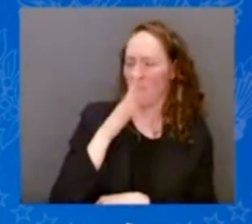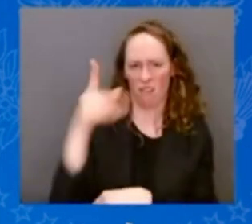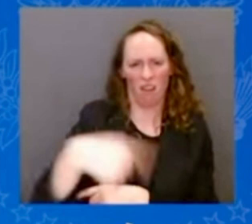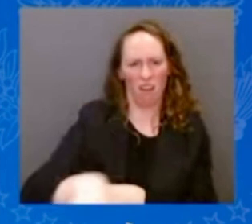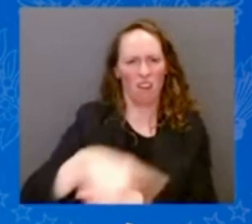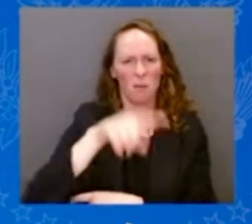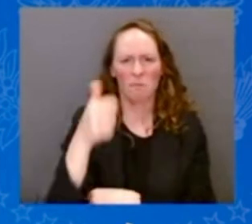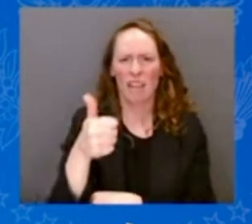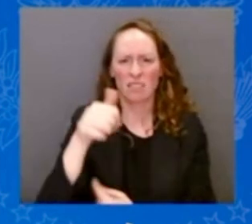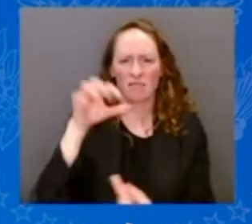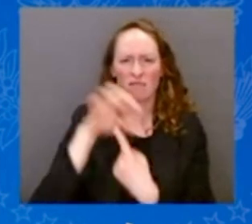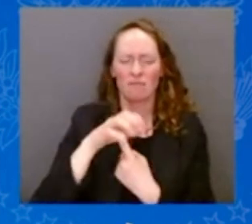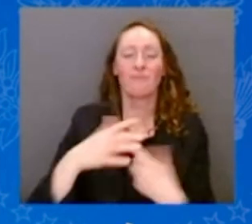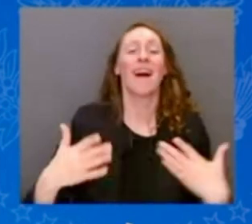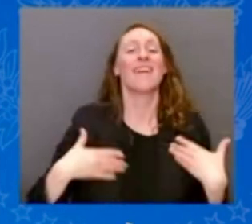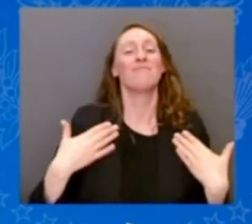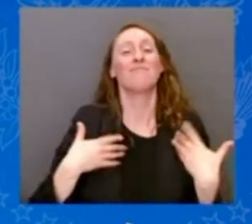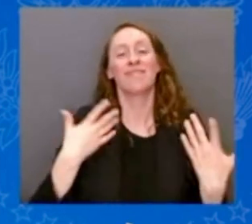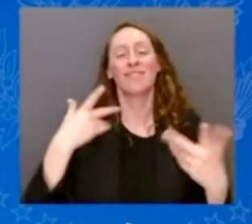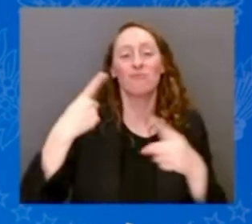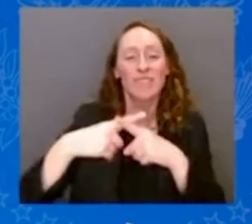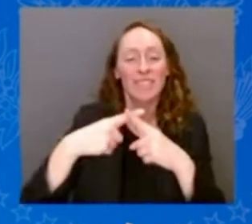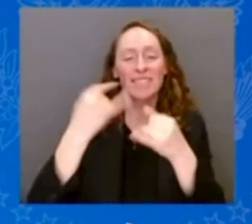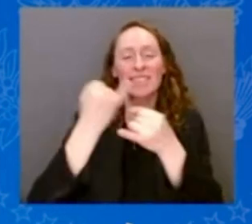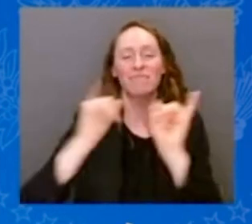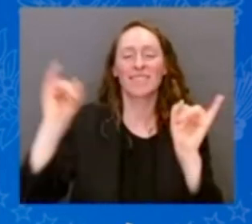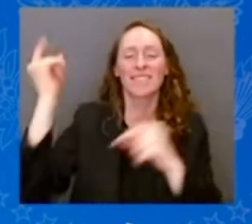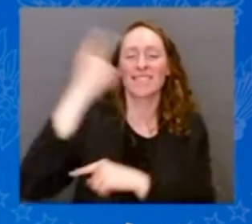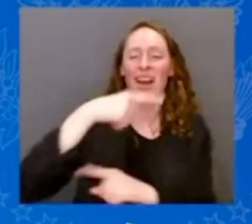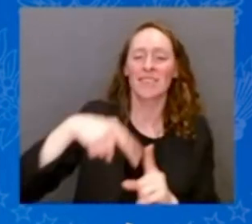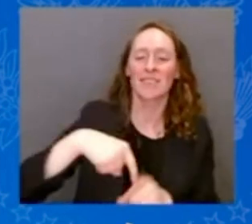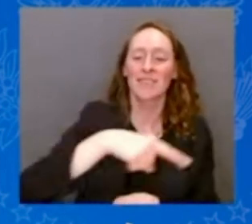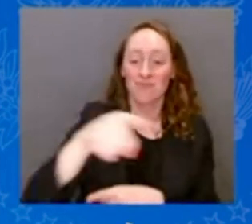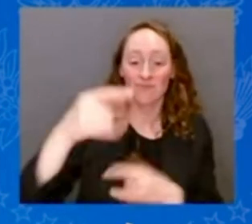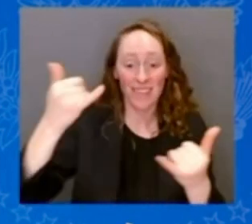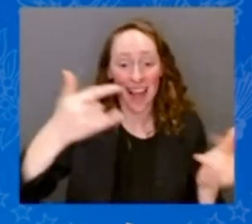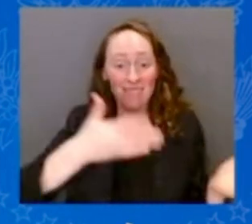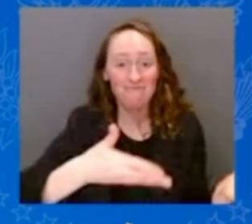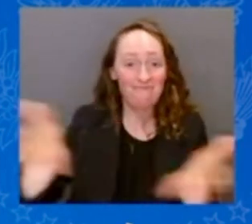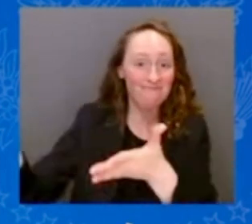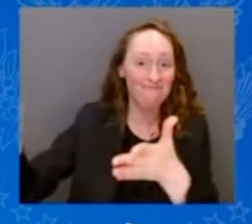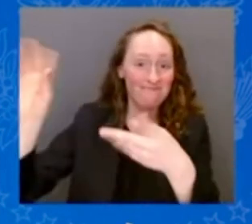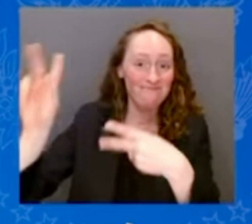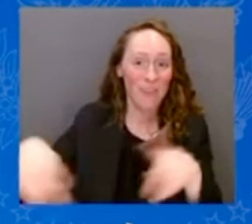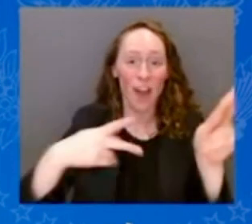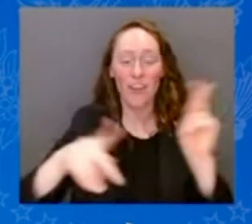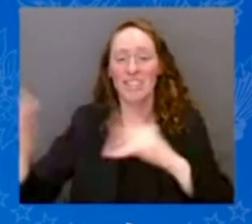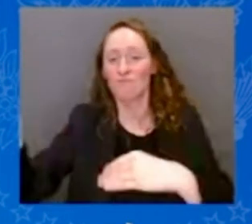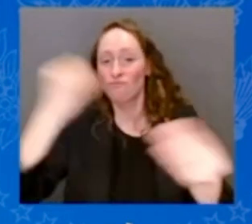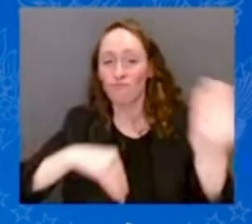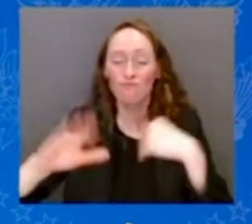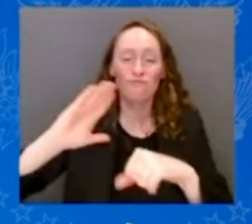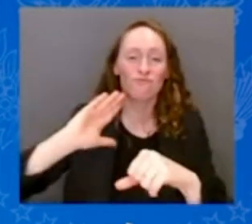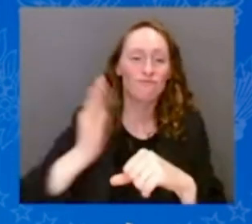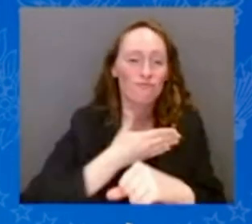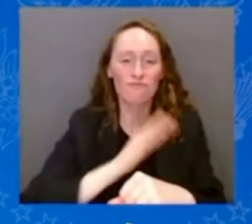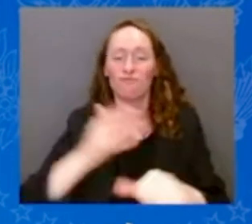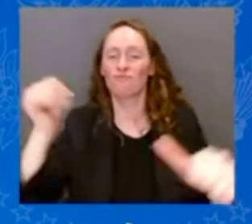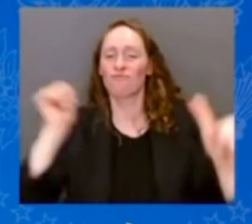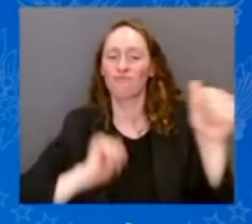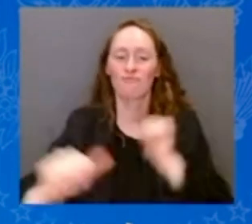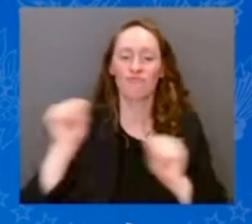God bless you all. And before the reception begins, we have a performance for you. And I'm not even going to tell you who it is. I'm going to say,